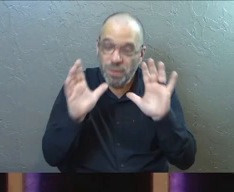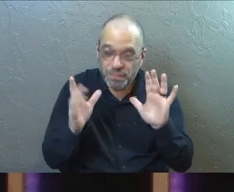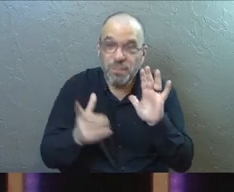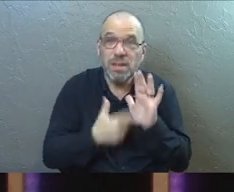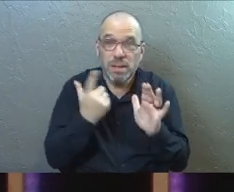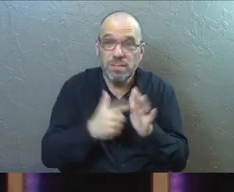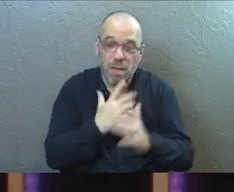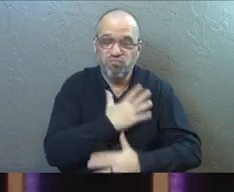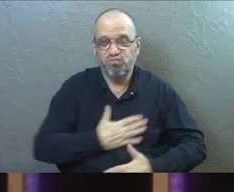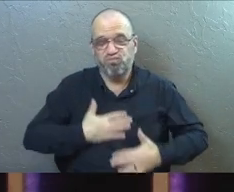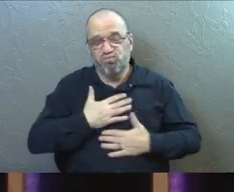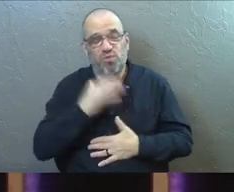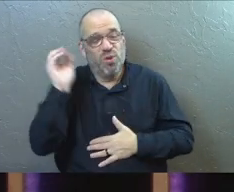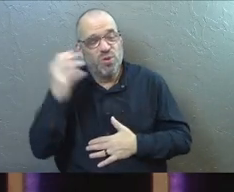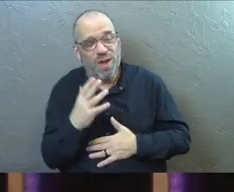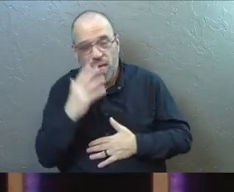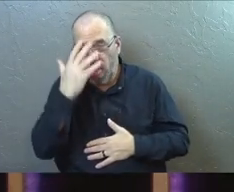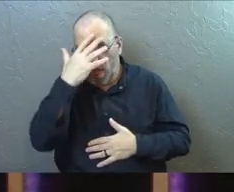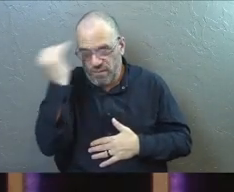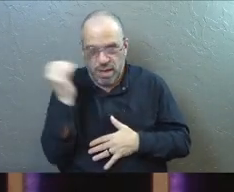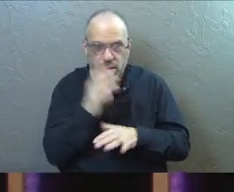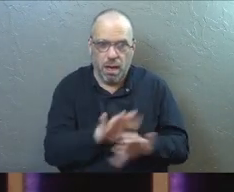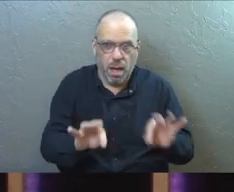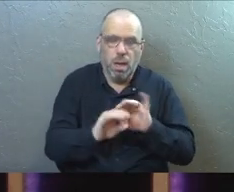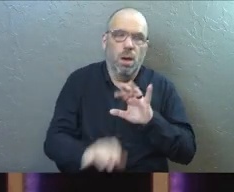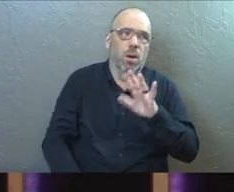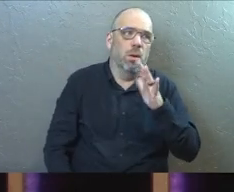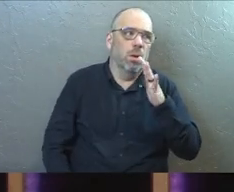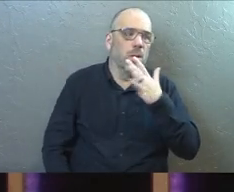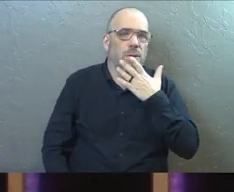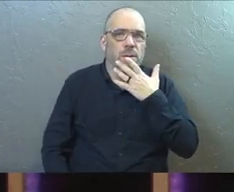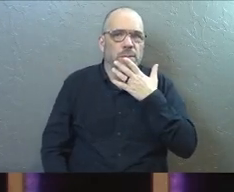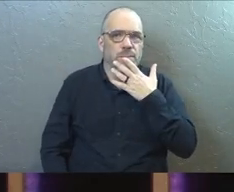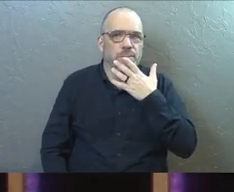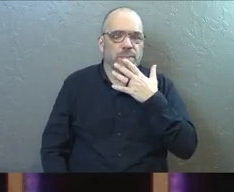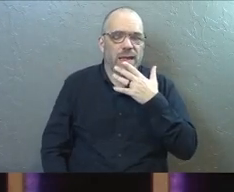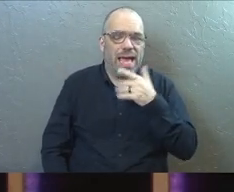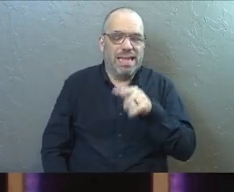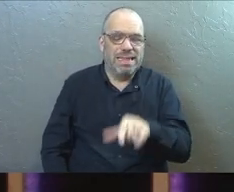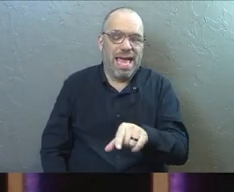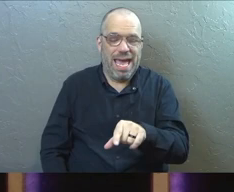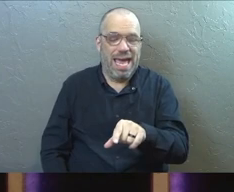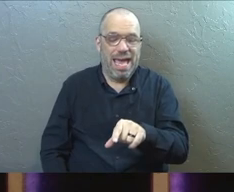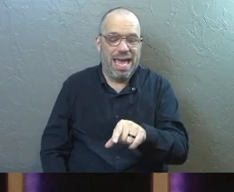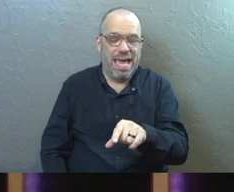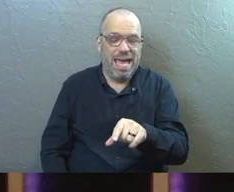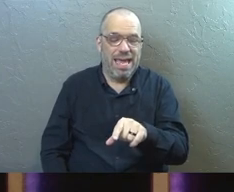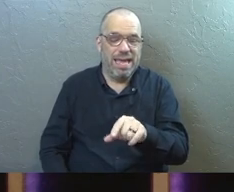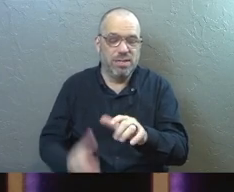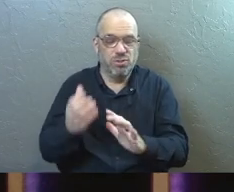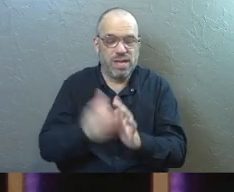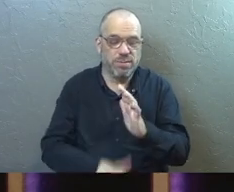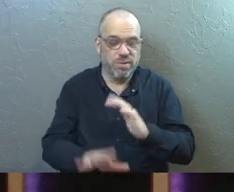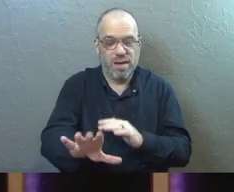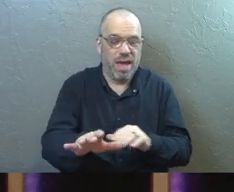sometimes in our enjoyment of grace, we start to forget that it matters. And they got quite the reminder that it matters.